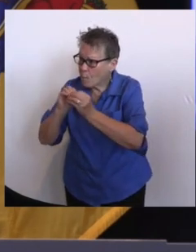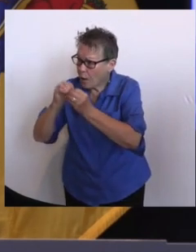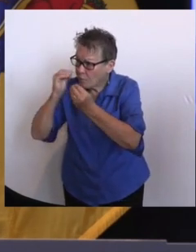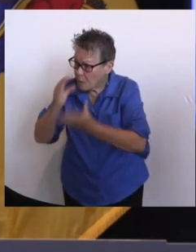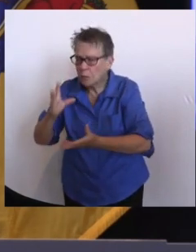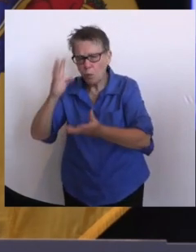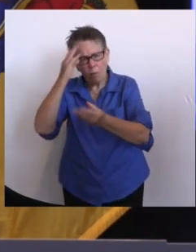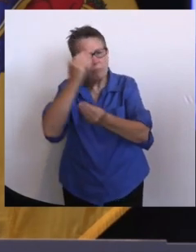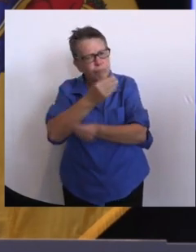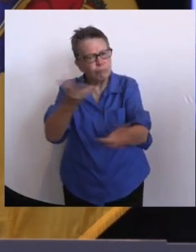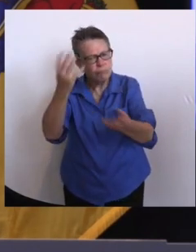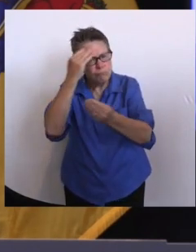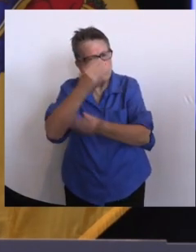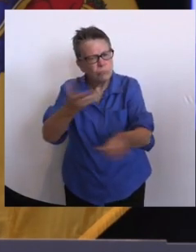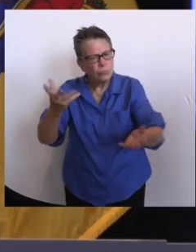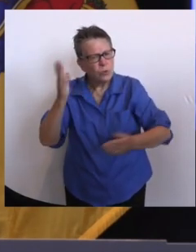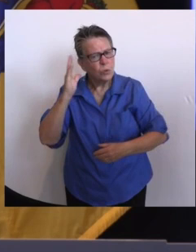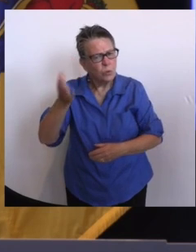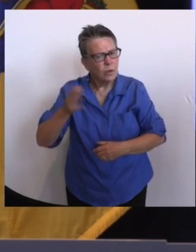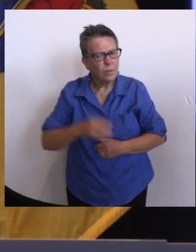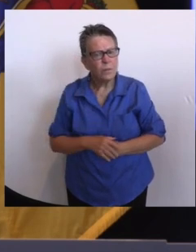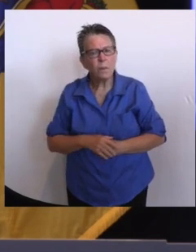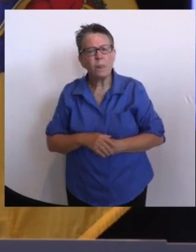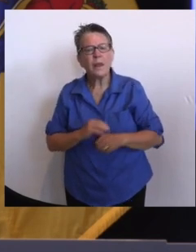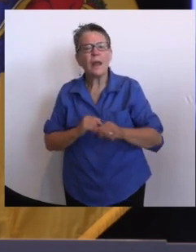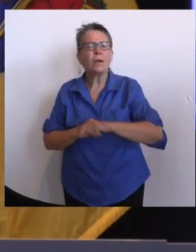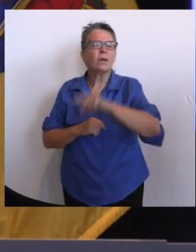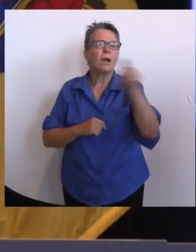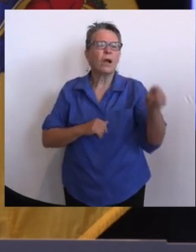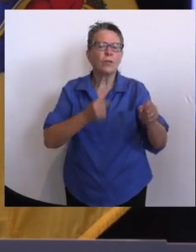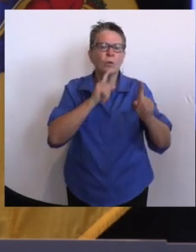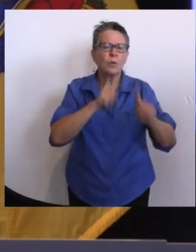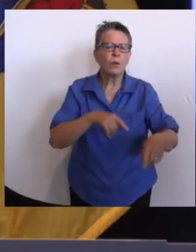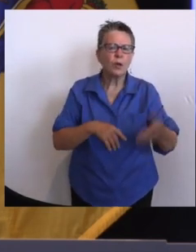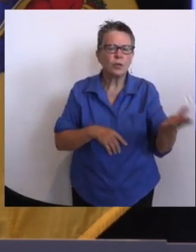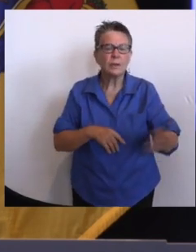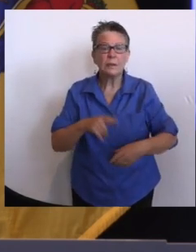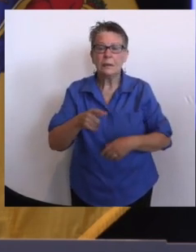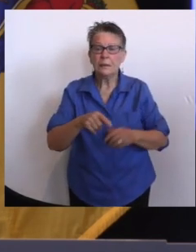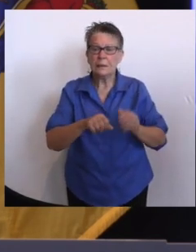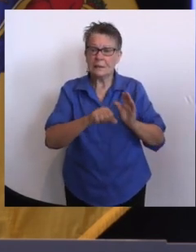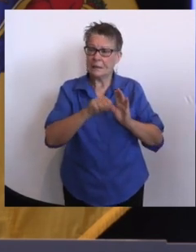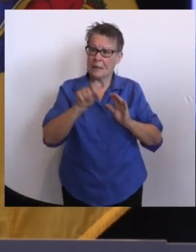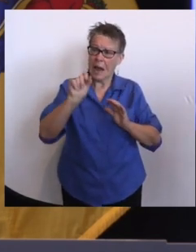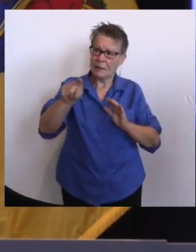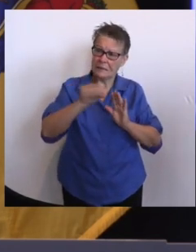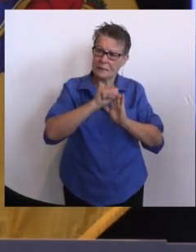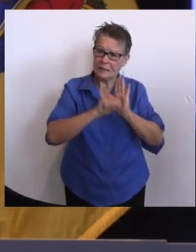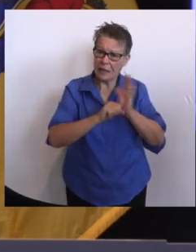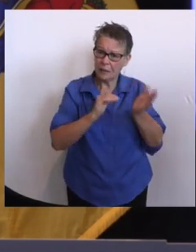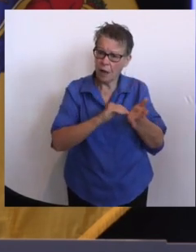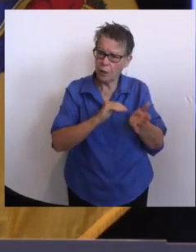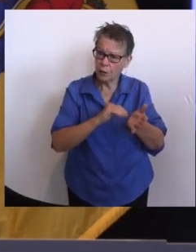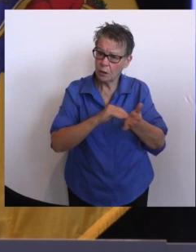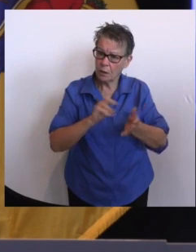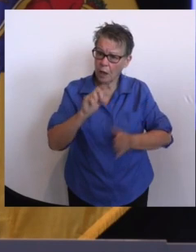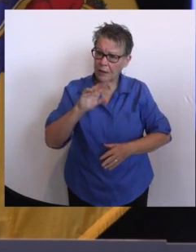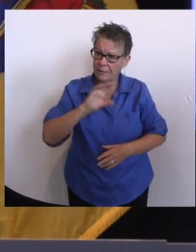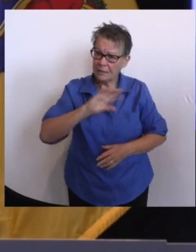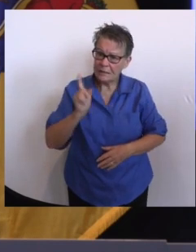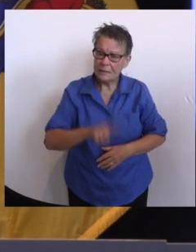becomes another, for lack of a better word, manageable seasonal disease like the flu? Do you have a specific